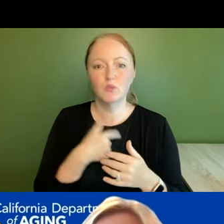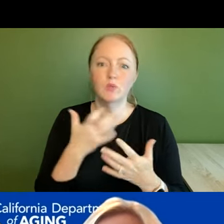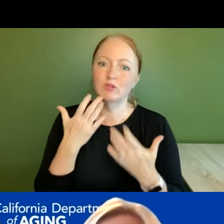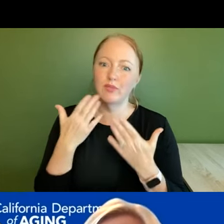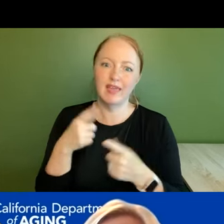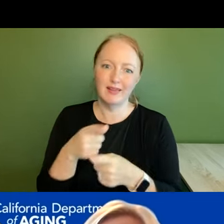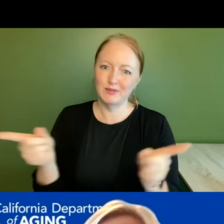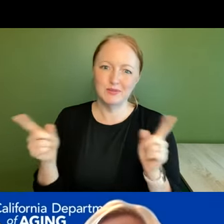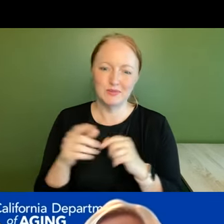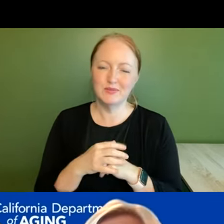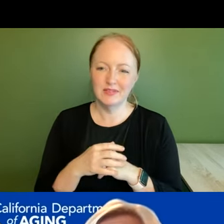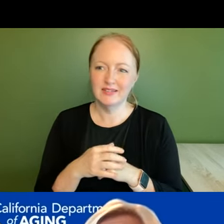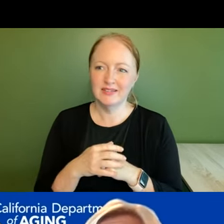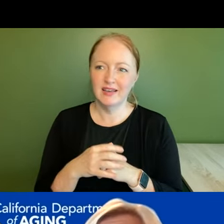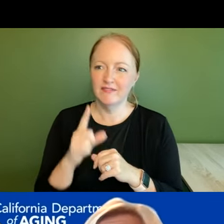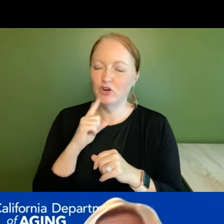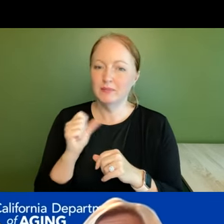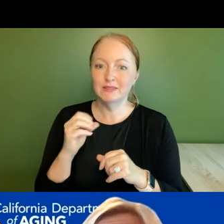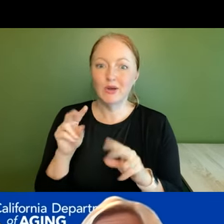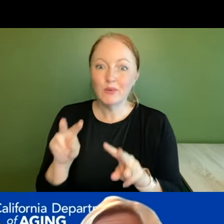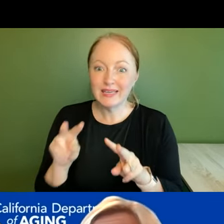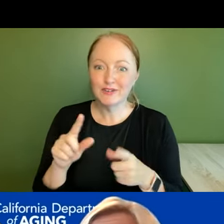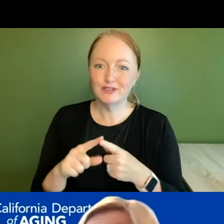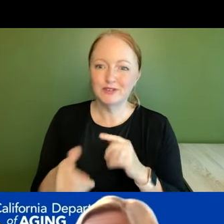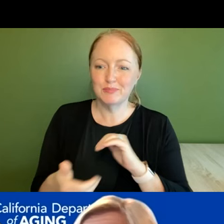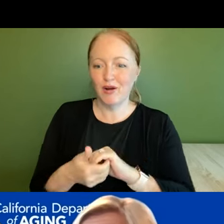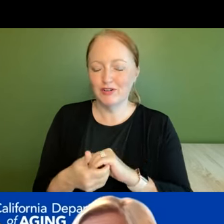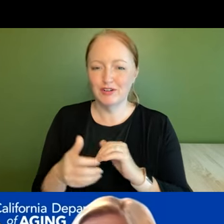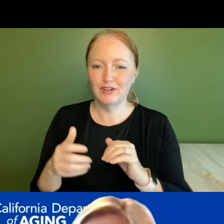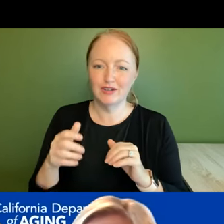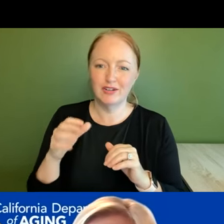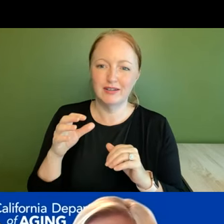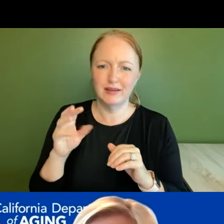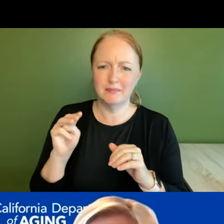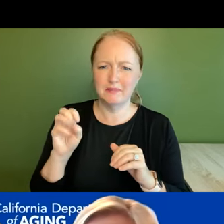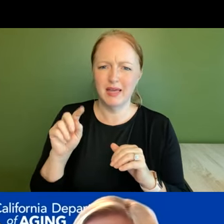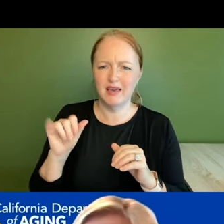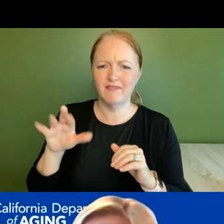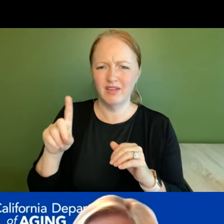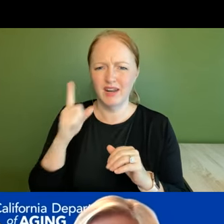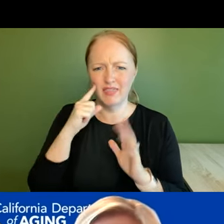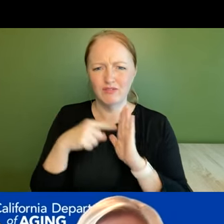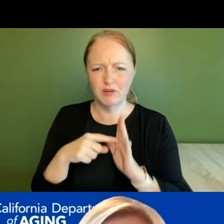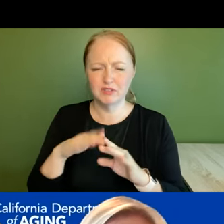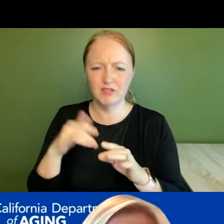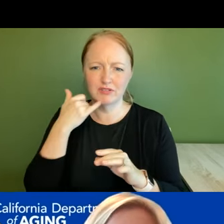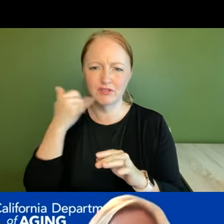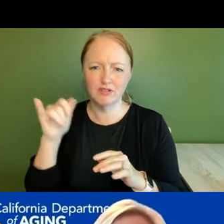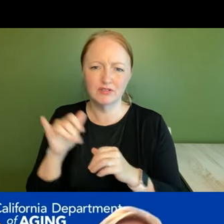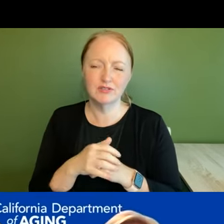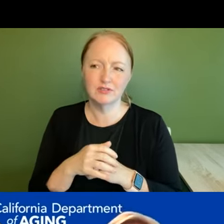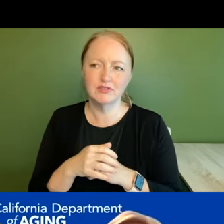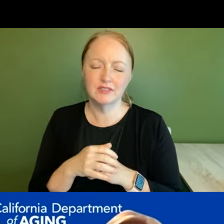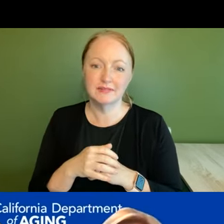thank you for um being so eager to part and metafund is i think also represented on this call um